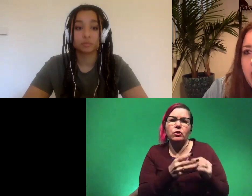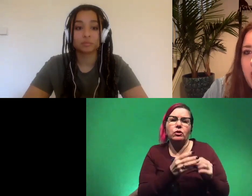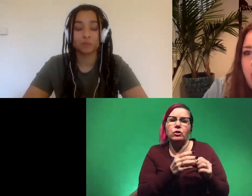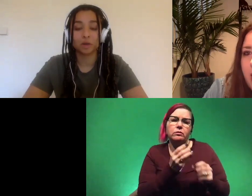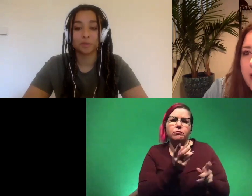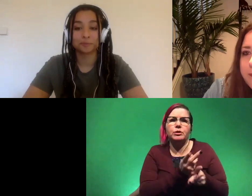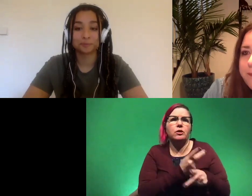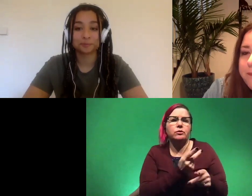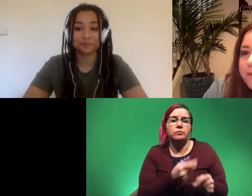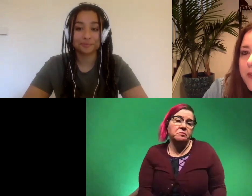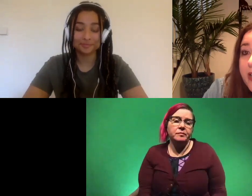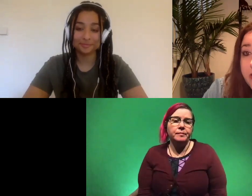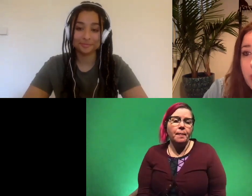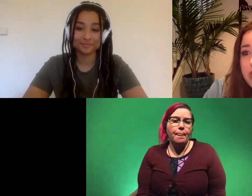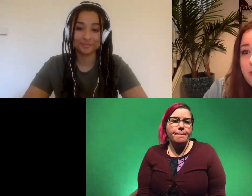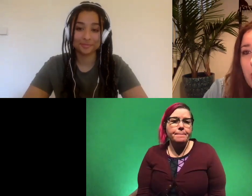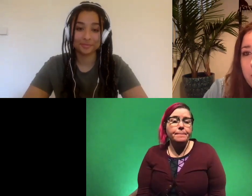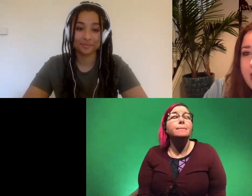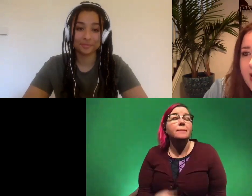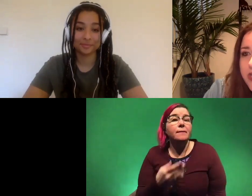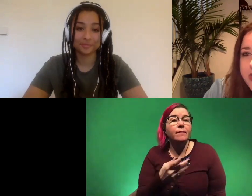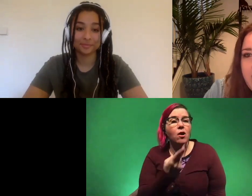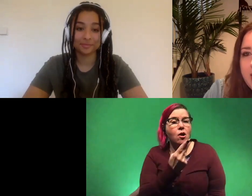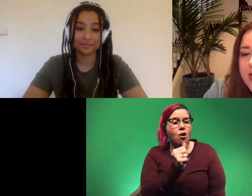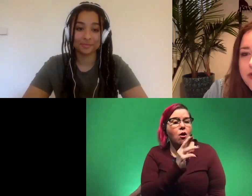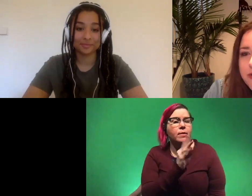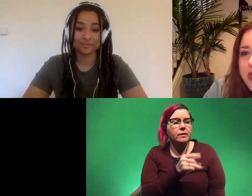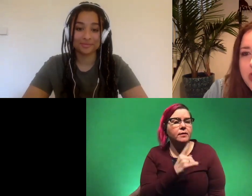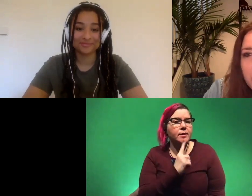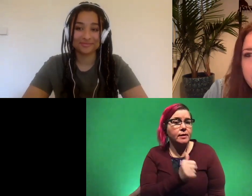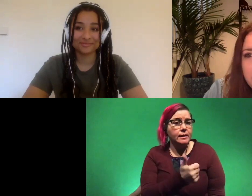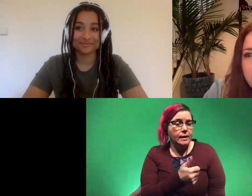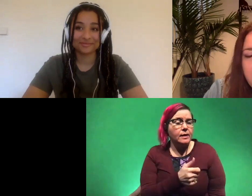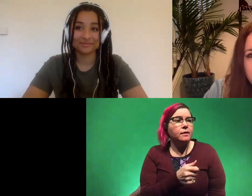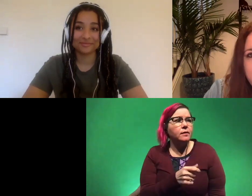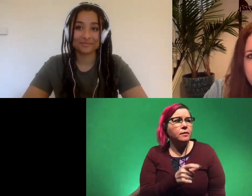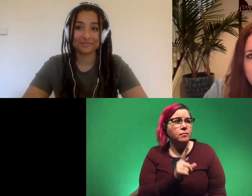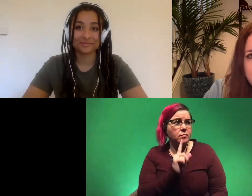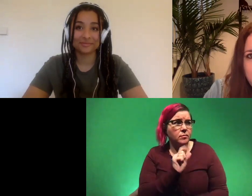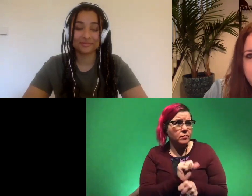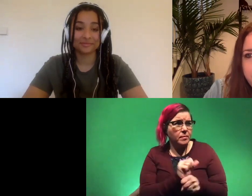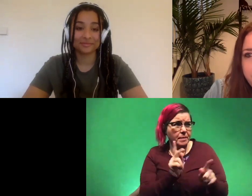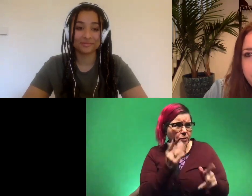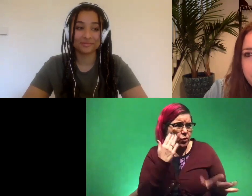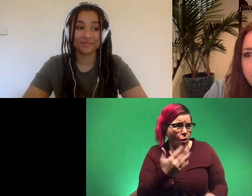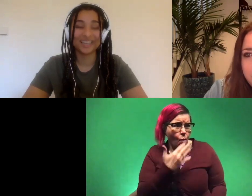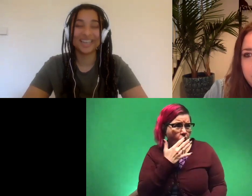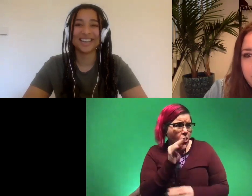that awesome um here's a question from harmony age 10 is it true that no one knows what color dinosaurs were